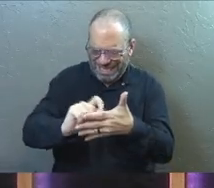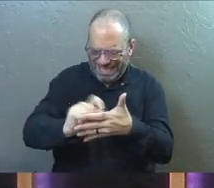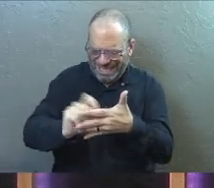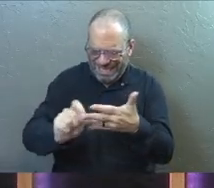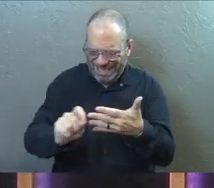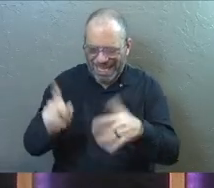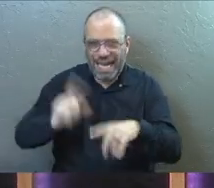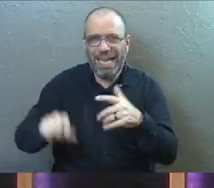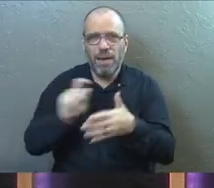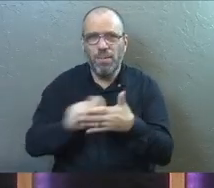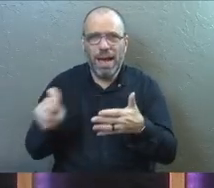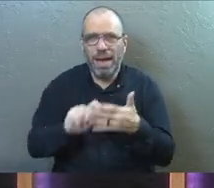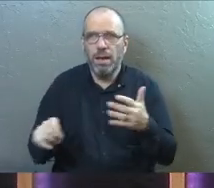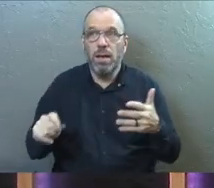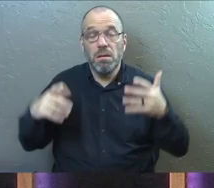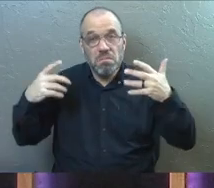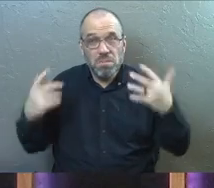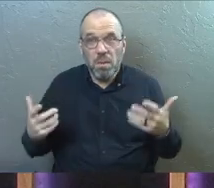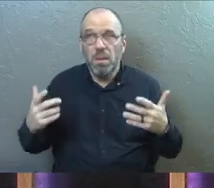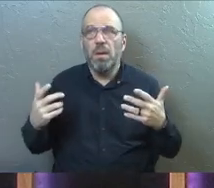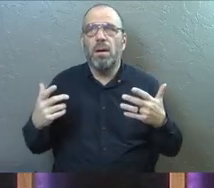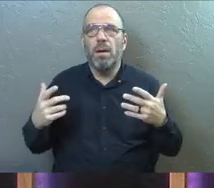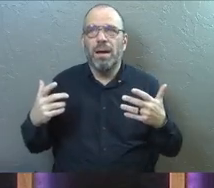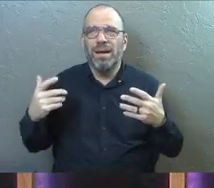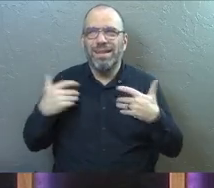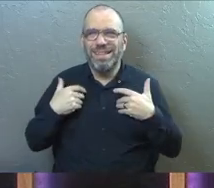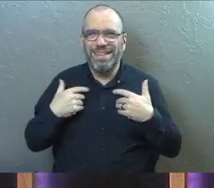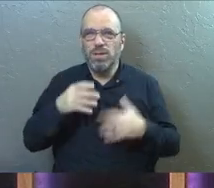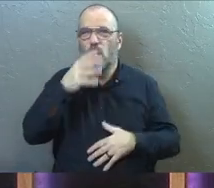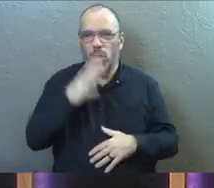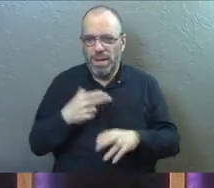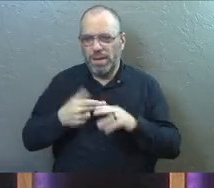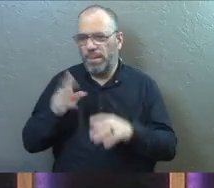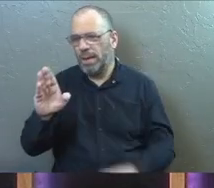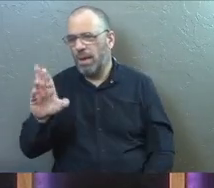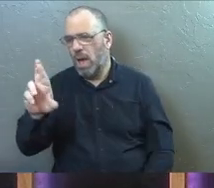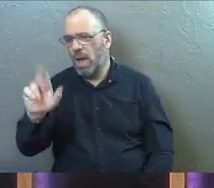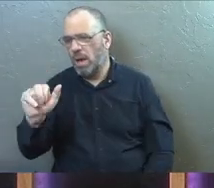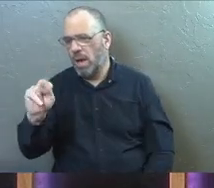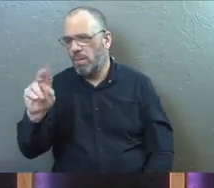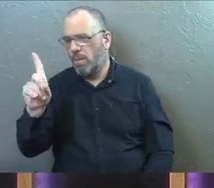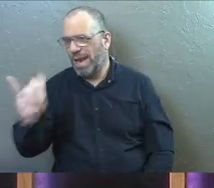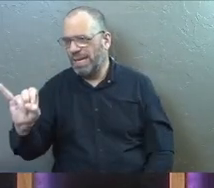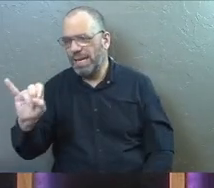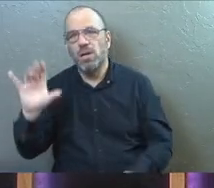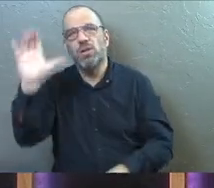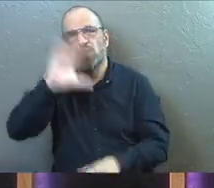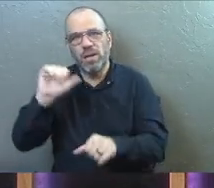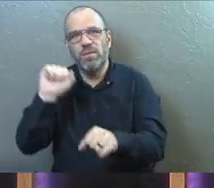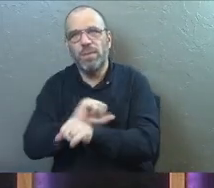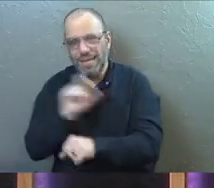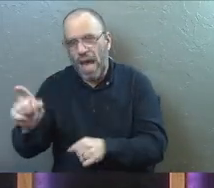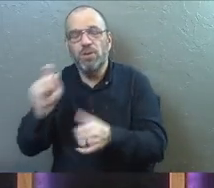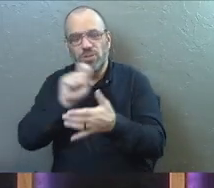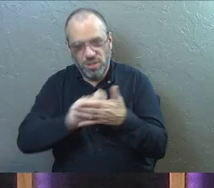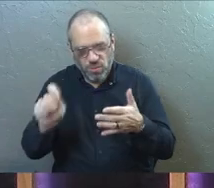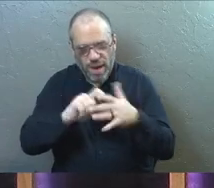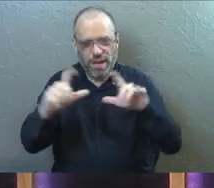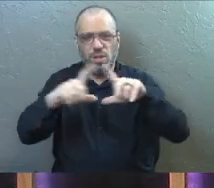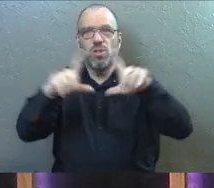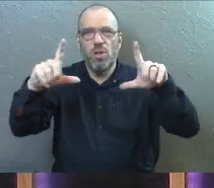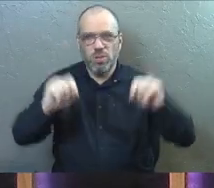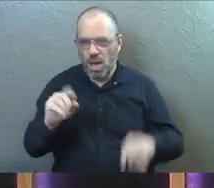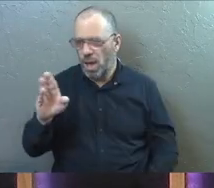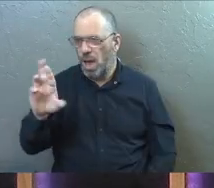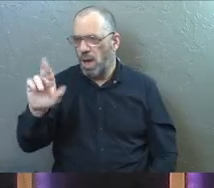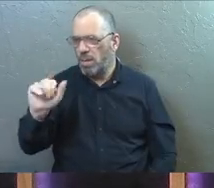cards anymore. And so we got this lady named Brandy who was looking for a ministry and Brandy's now writing the cards and so